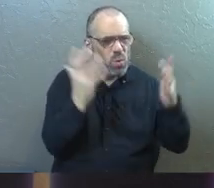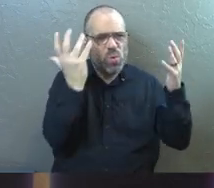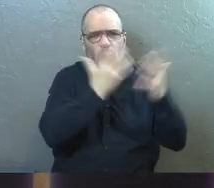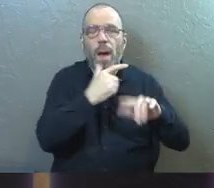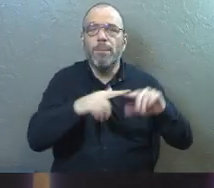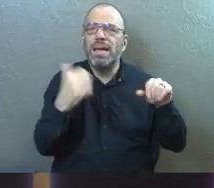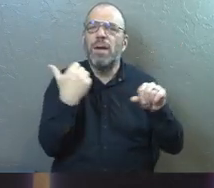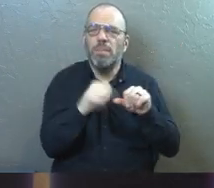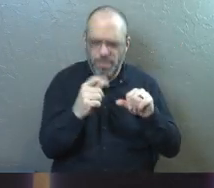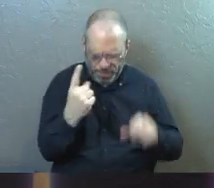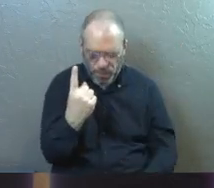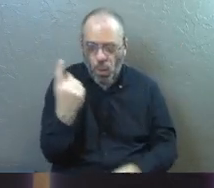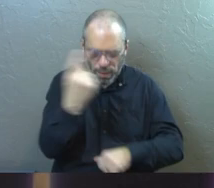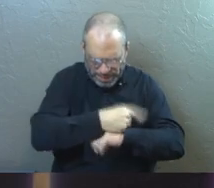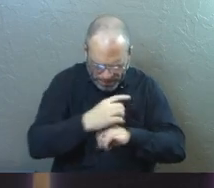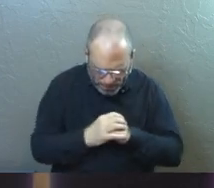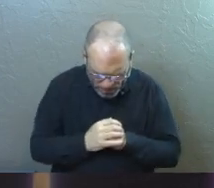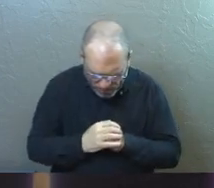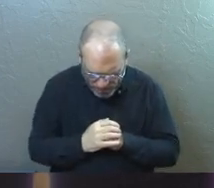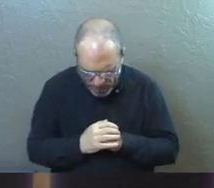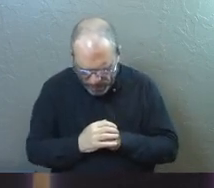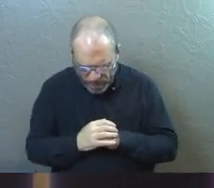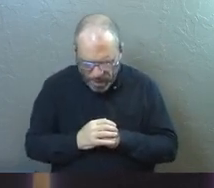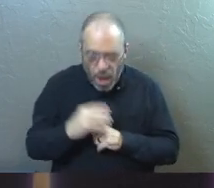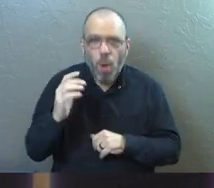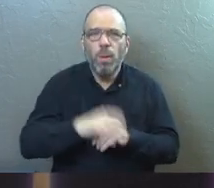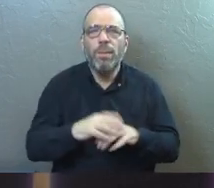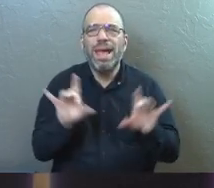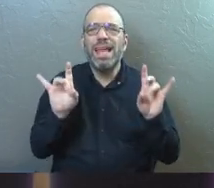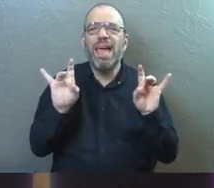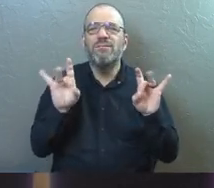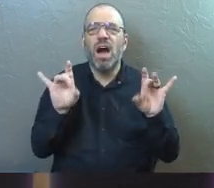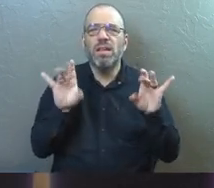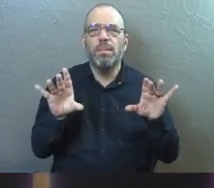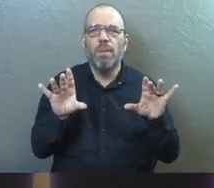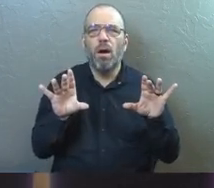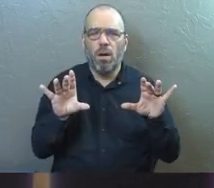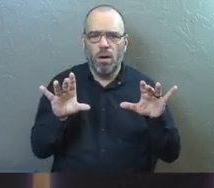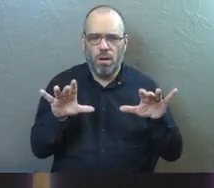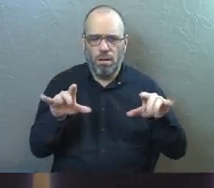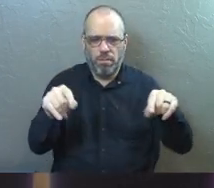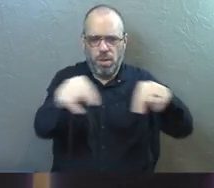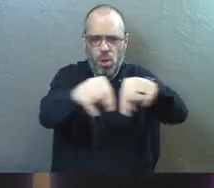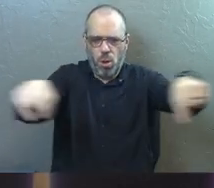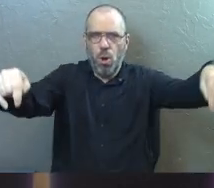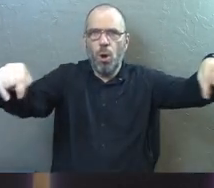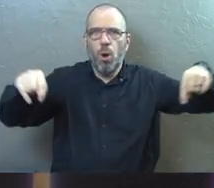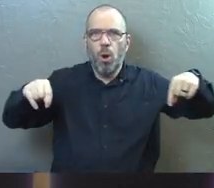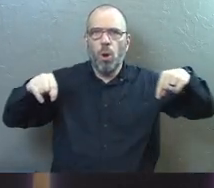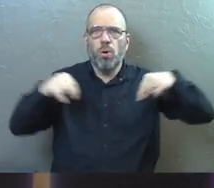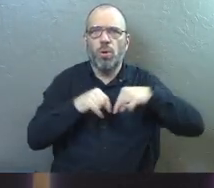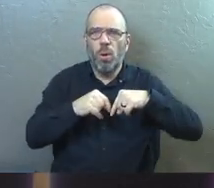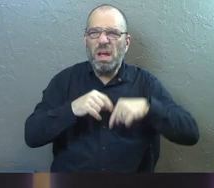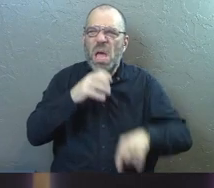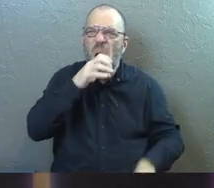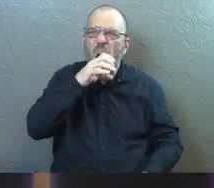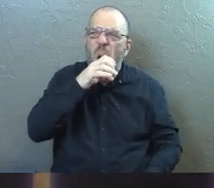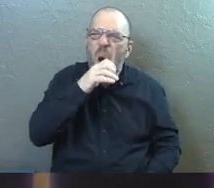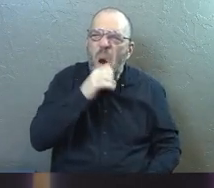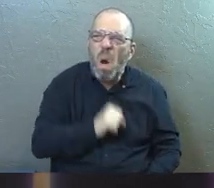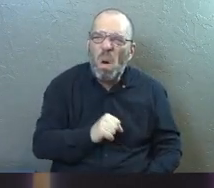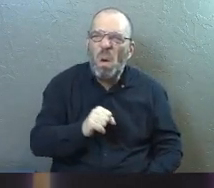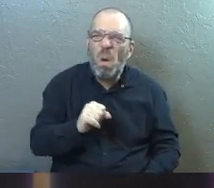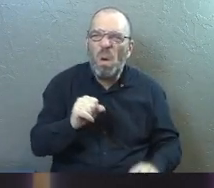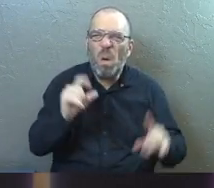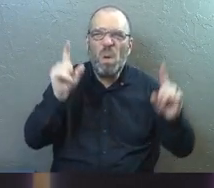was awesome but I remember there was this one day and we were at a volleyball court that was out there and it had these old like